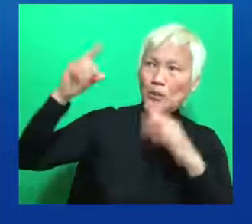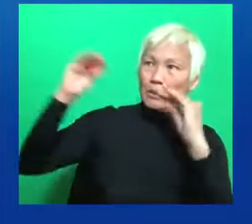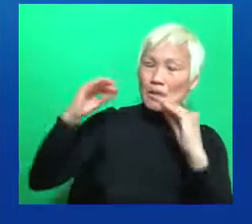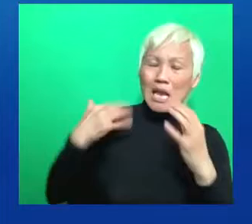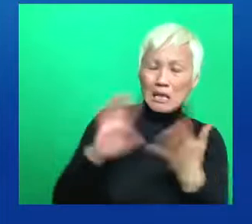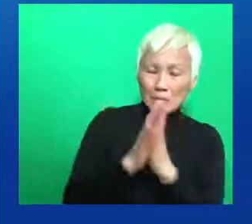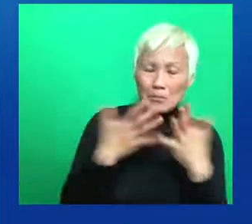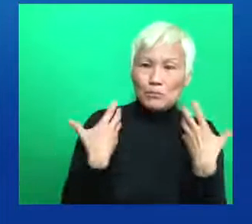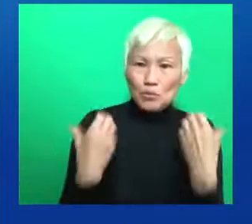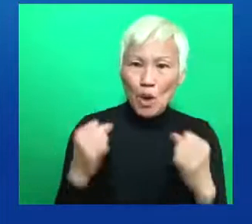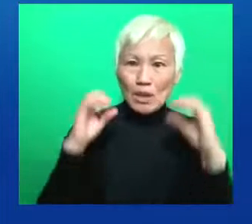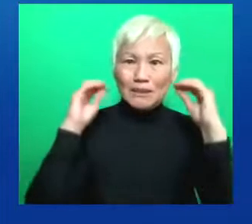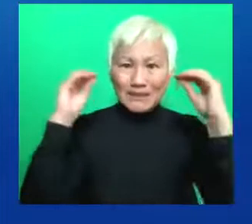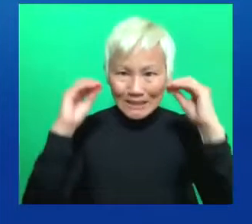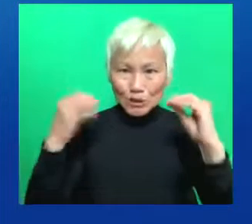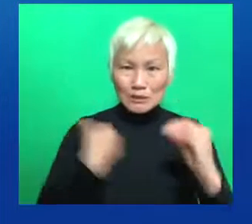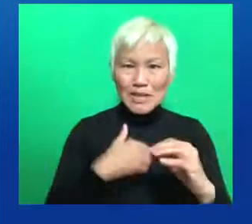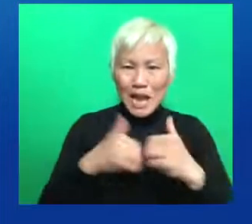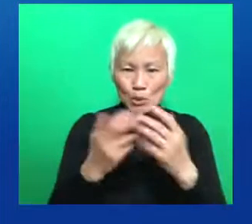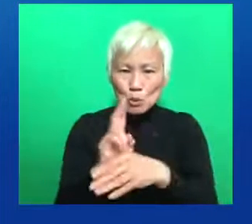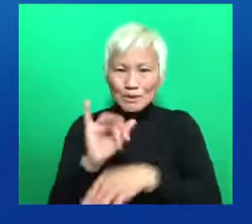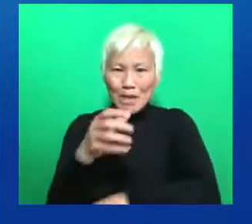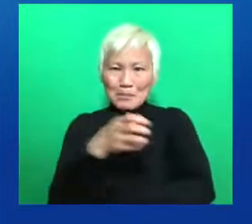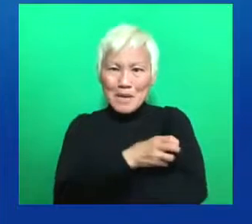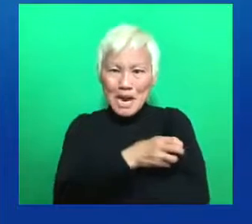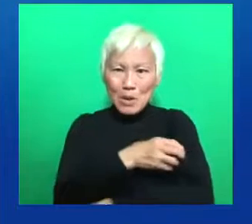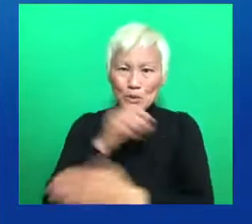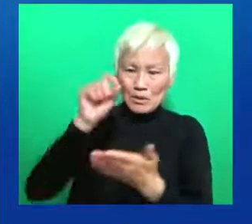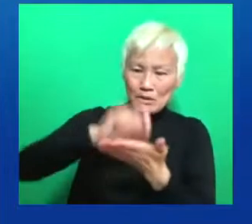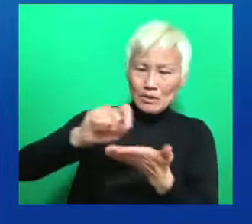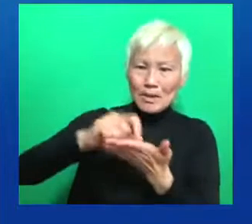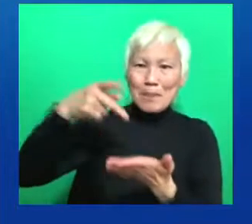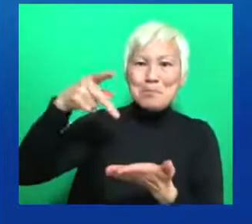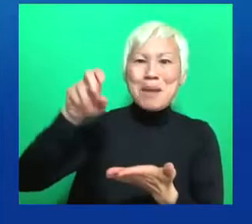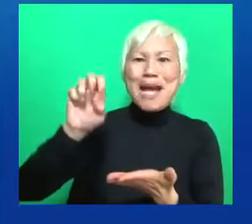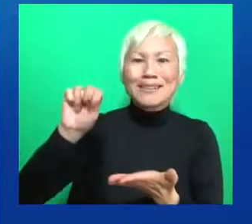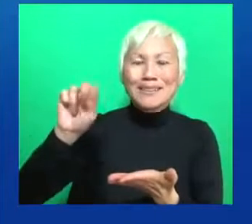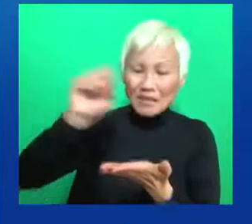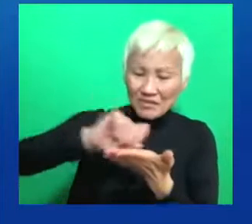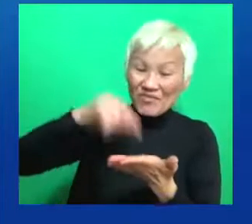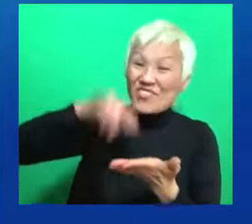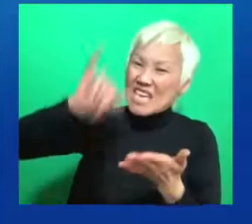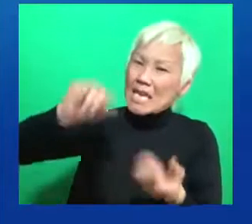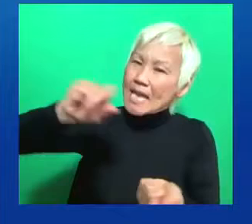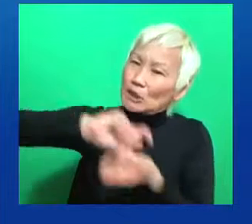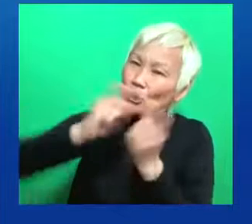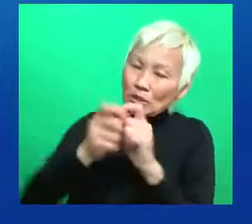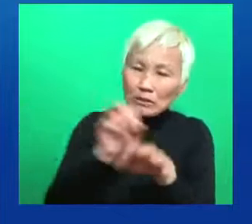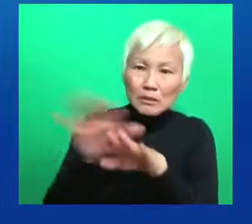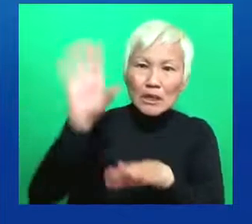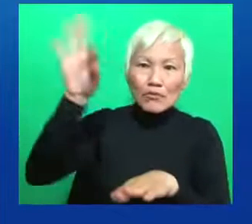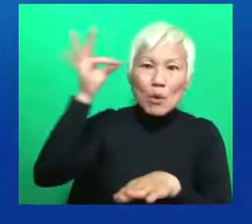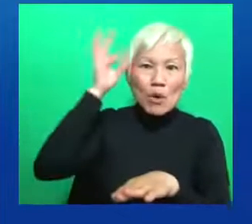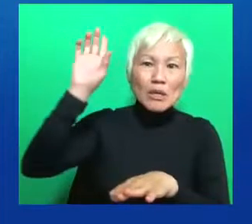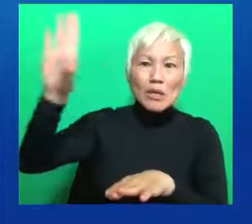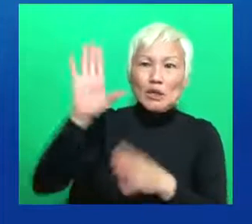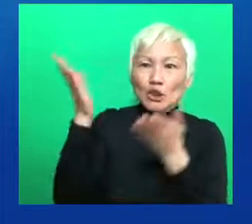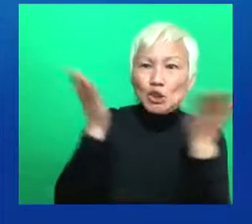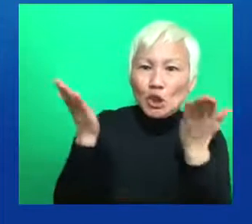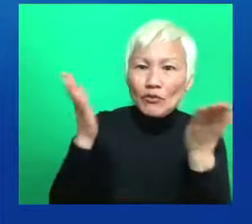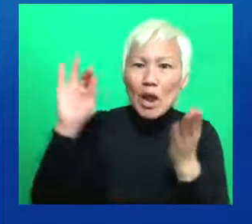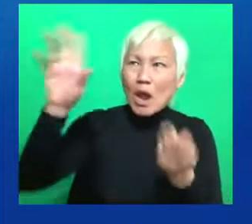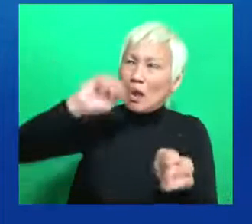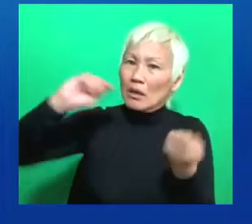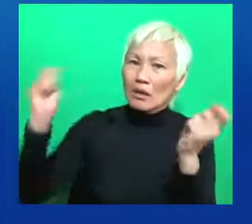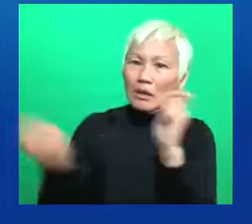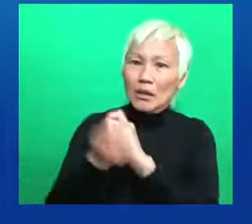to shape a federal reserve that prioritizes full employment and legislative proposals like my federal job guarantee that will